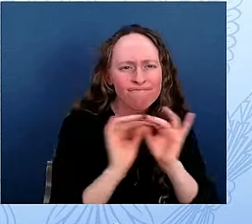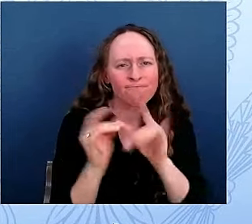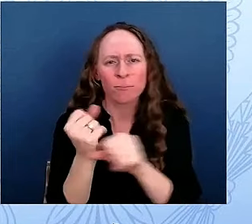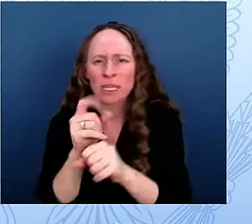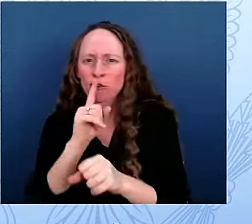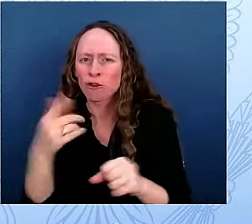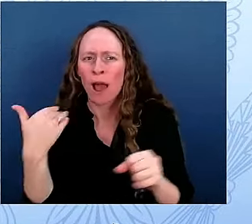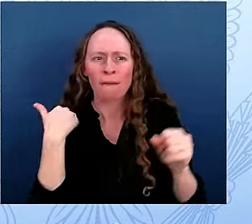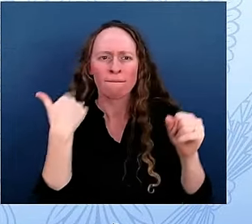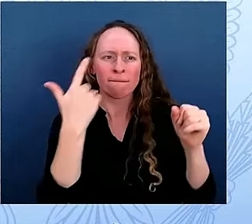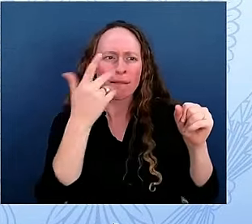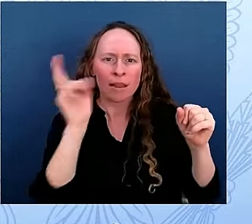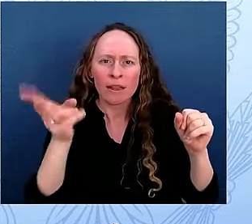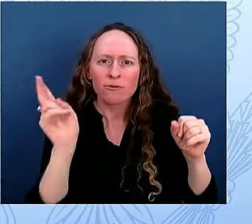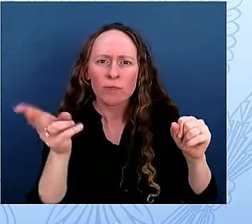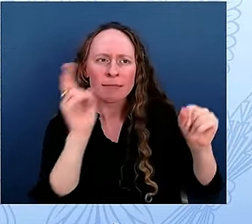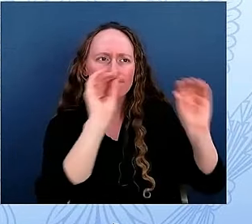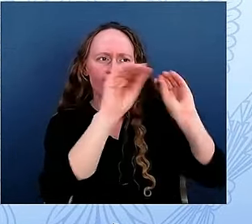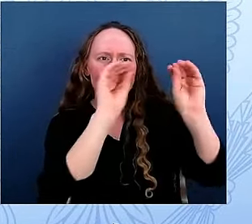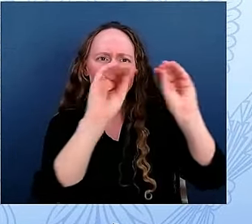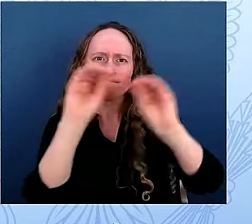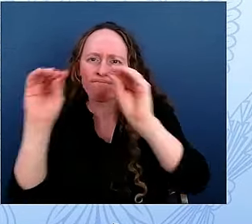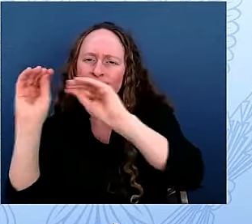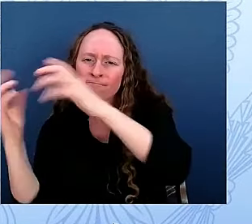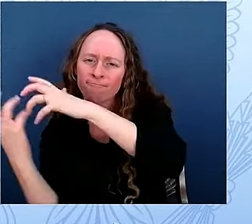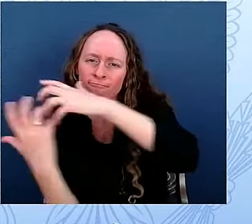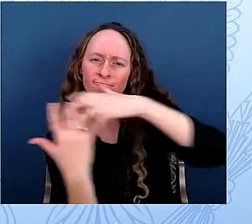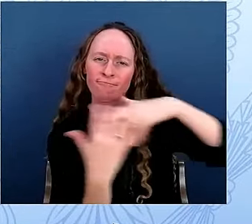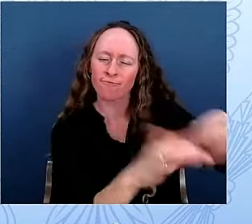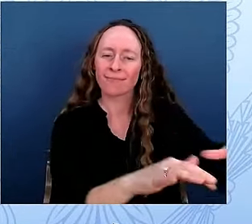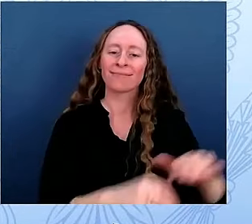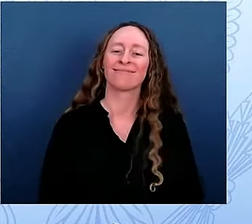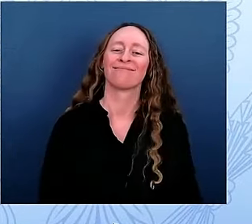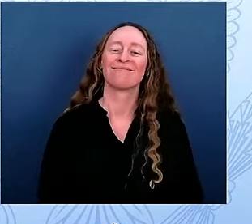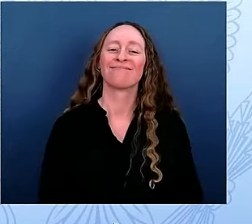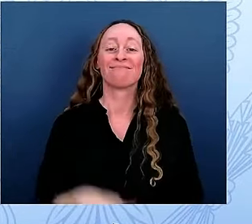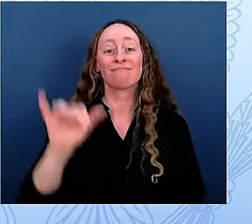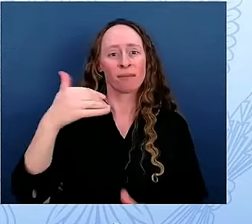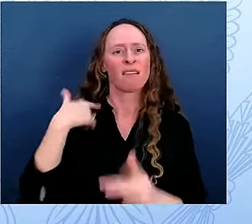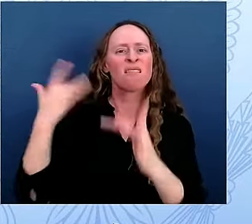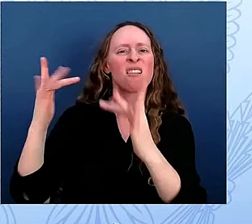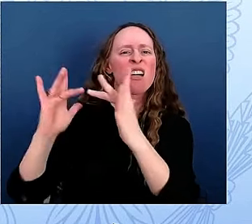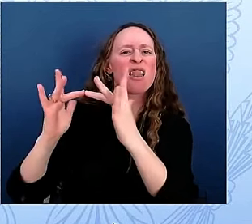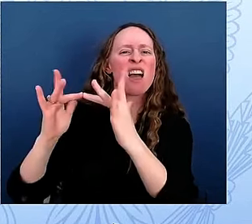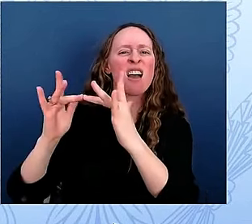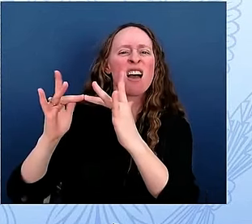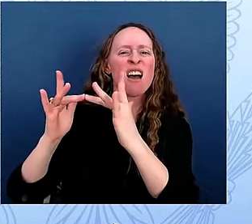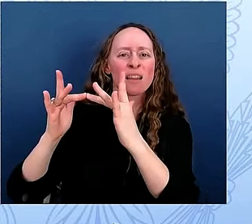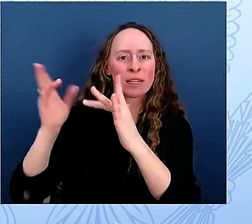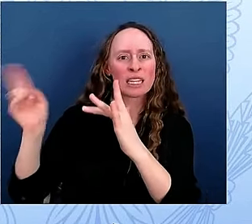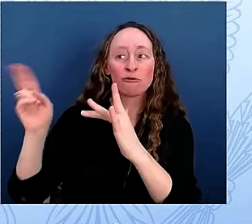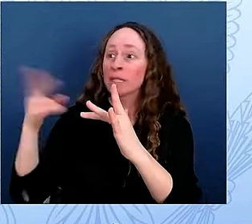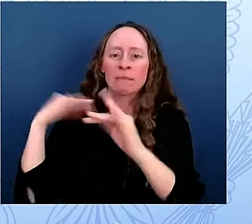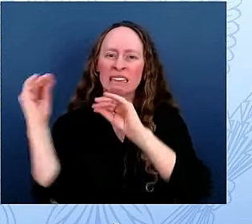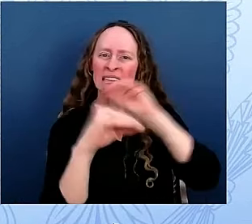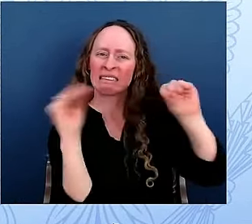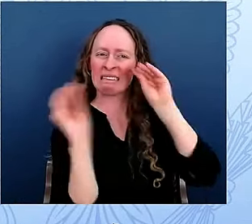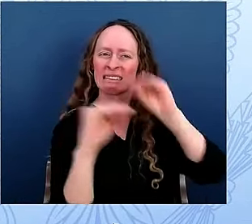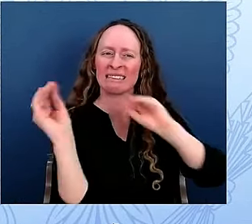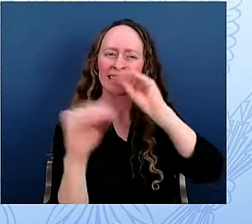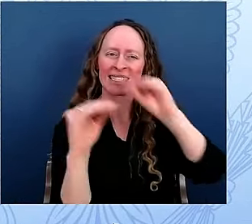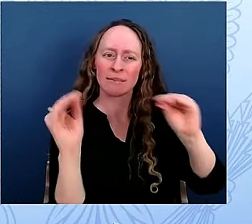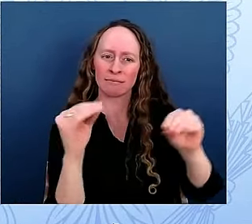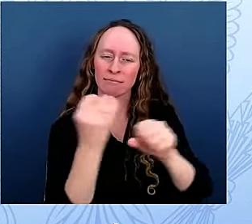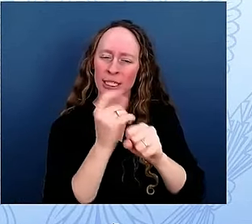images from our digital library, which is available to the public and is a treasure trove of images from throughout White House history.